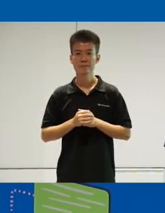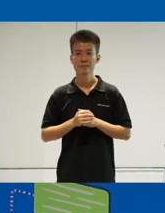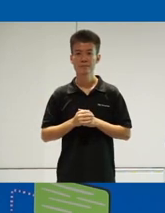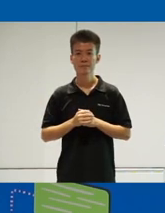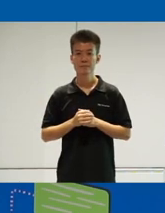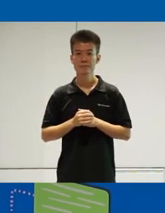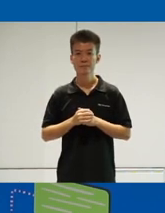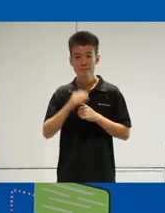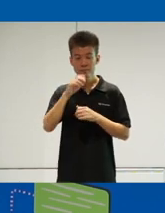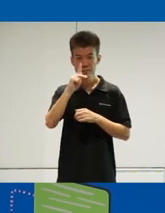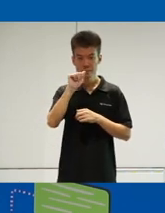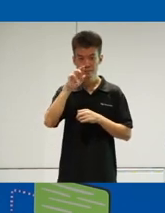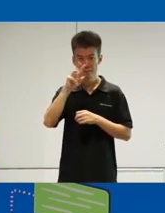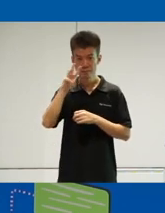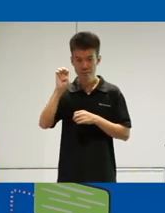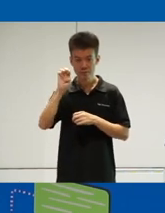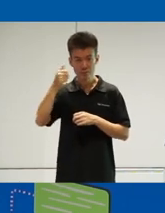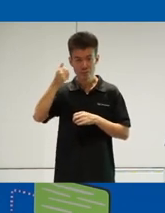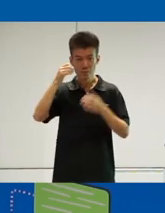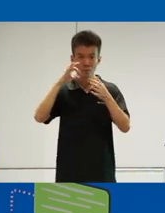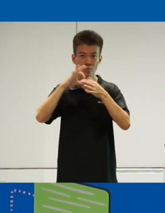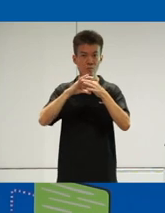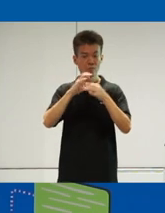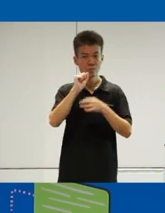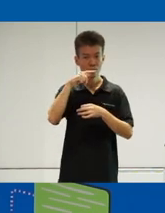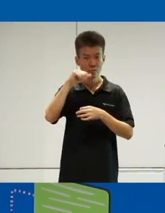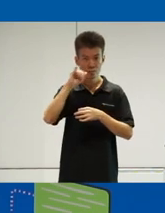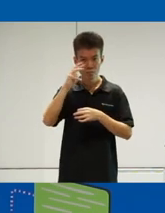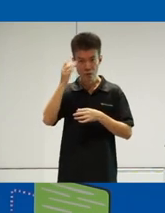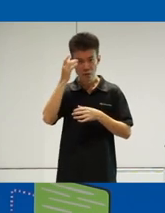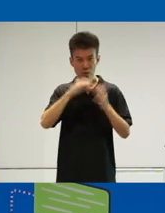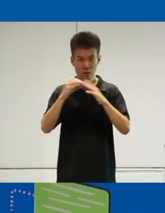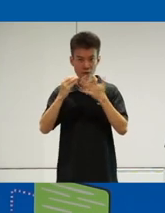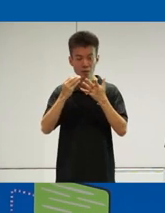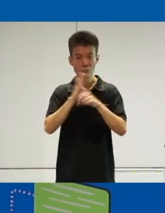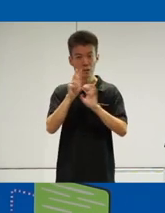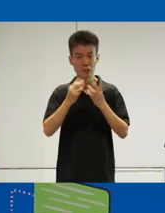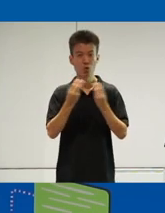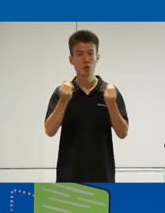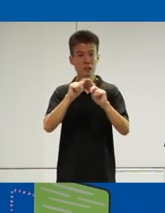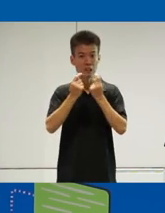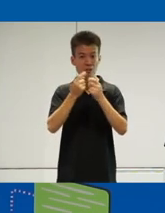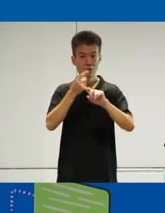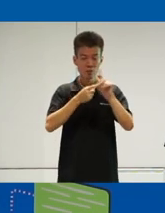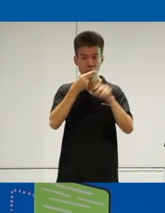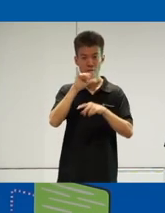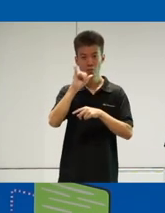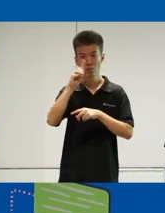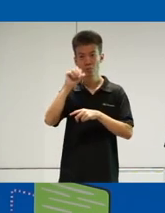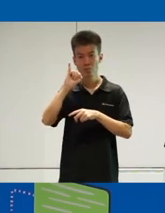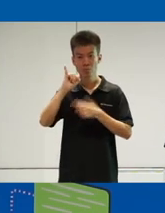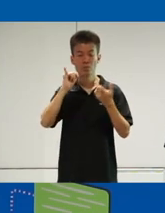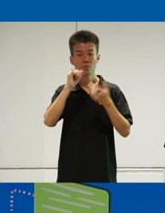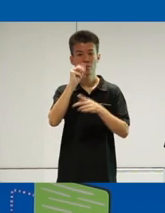And Mr. Kyle Lee, Head of Smart City Solutions Business Team from Hyundai Motor Group.